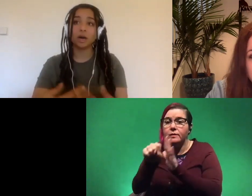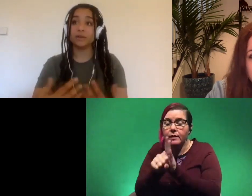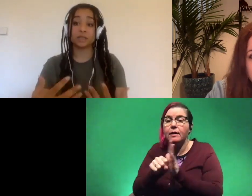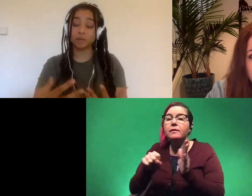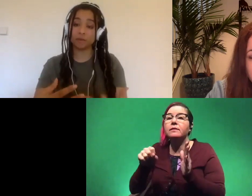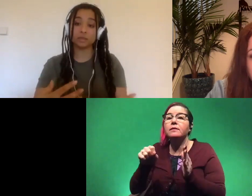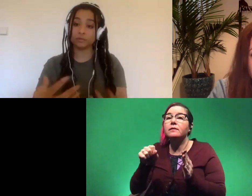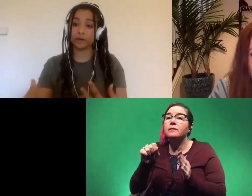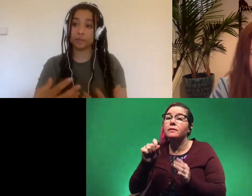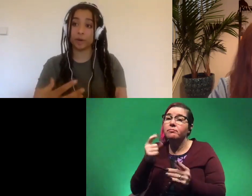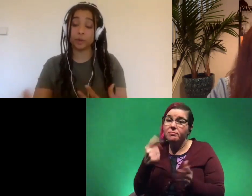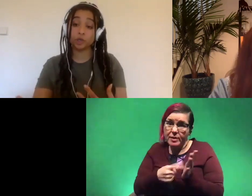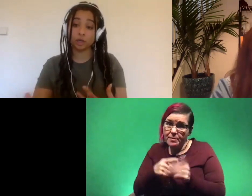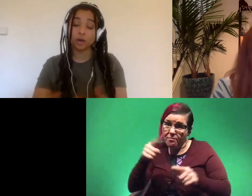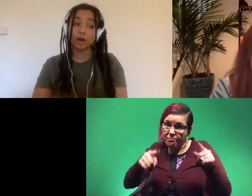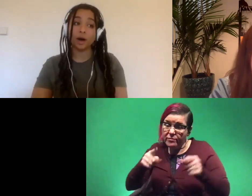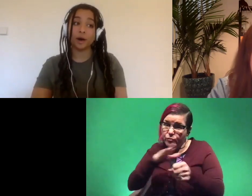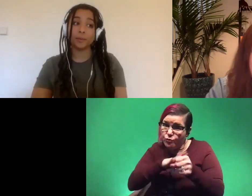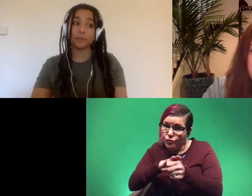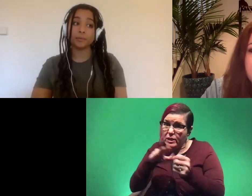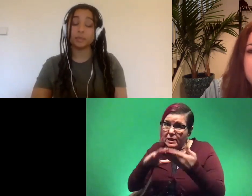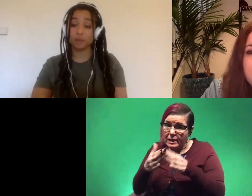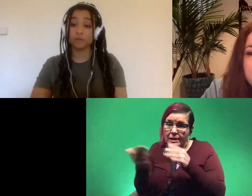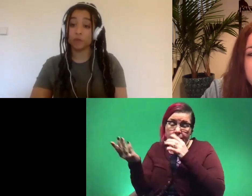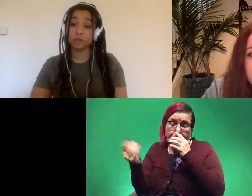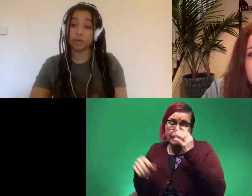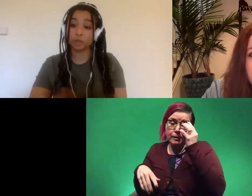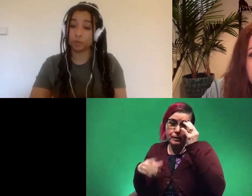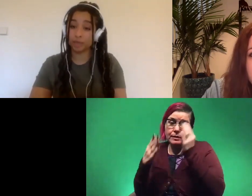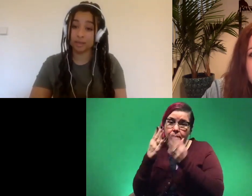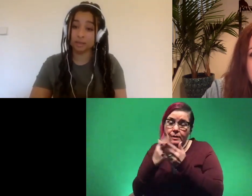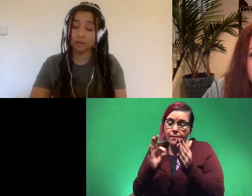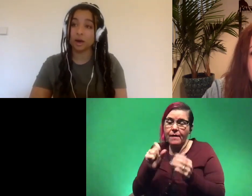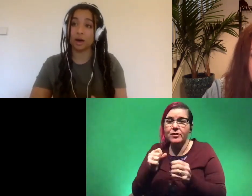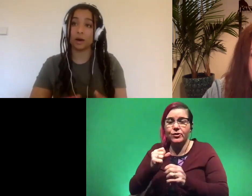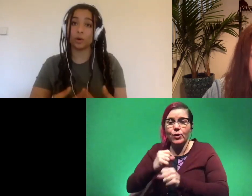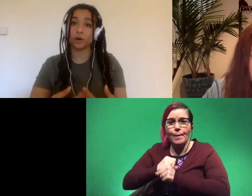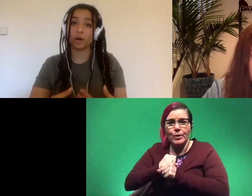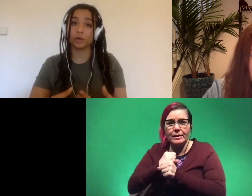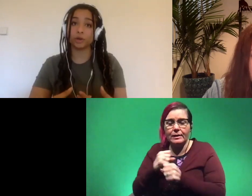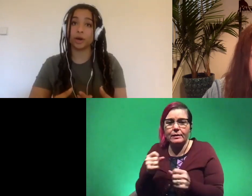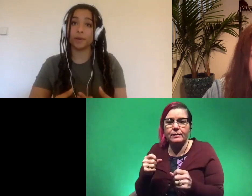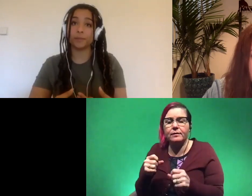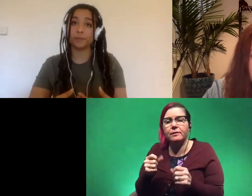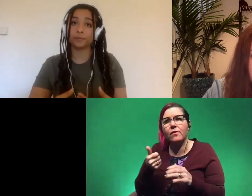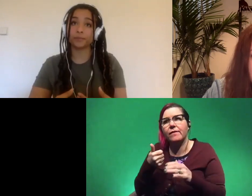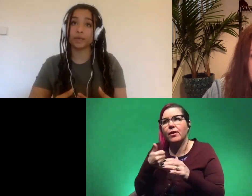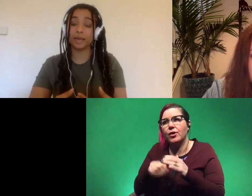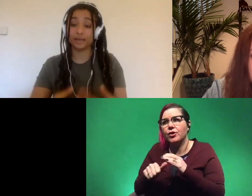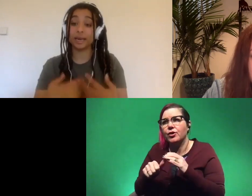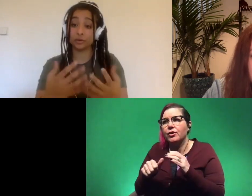even sometimes it varies by region um some of the fossils are actually protected uh or they're under um